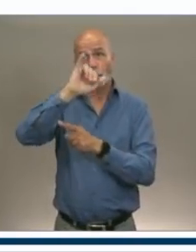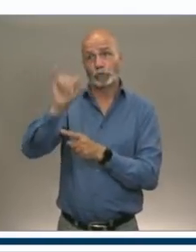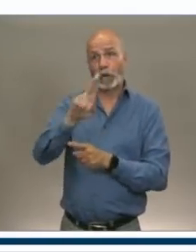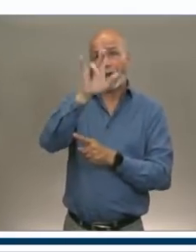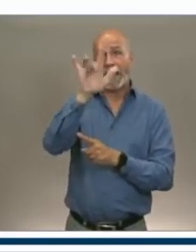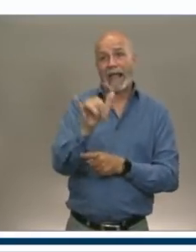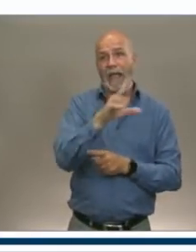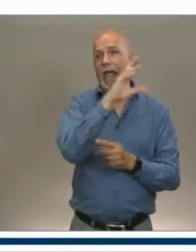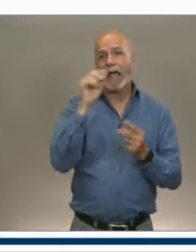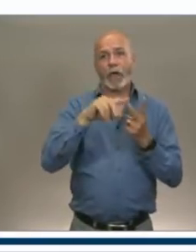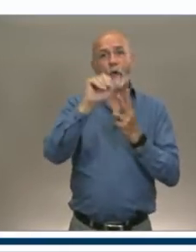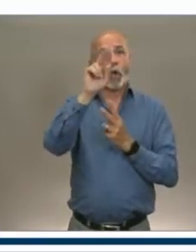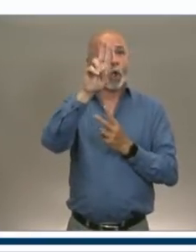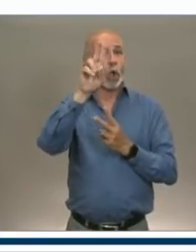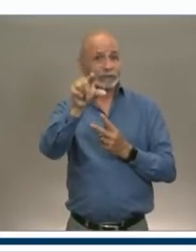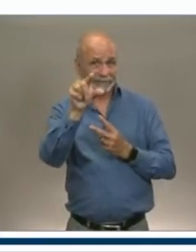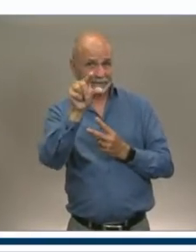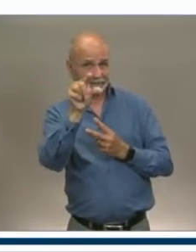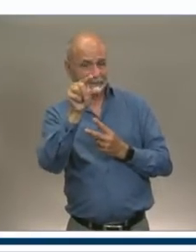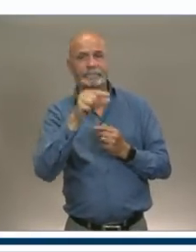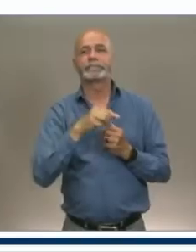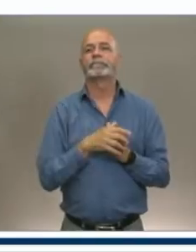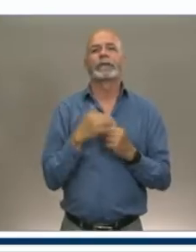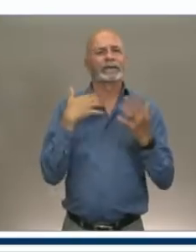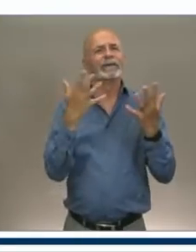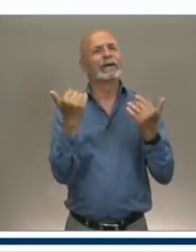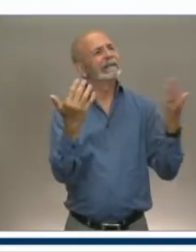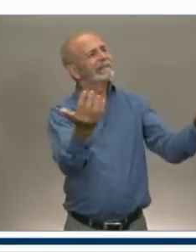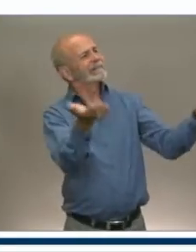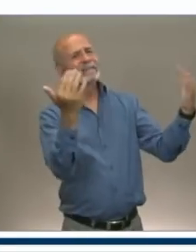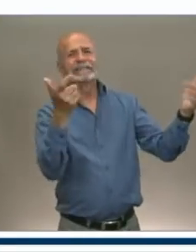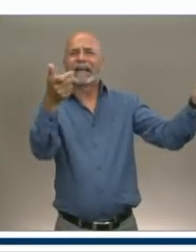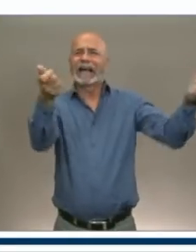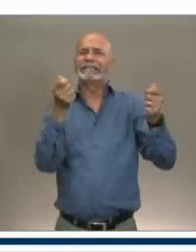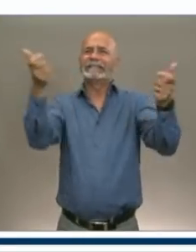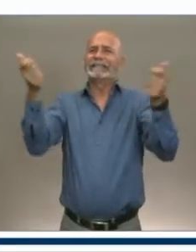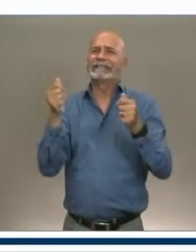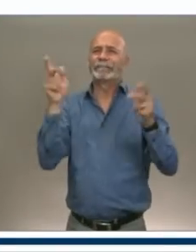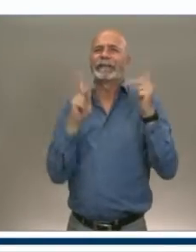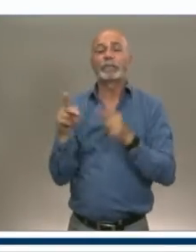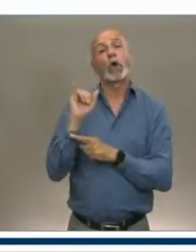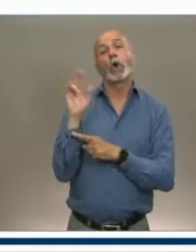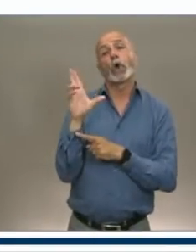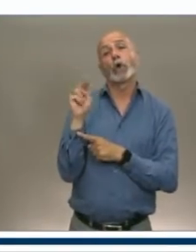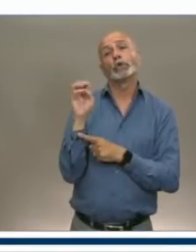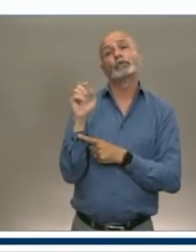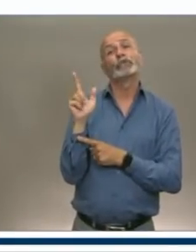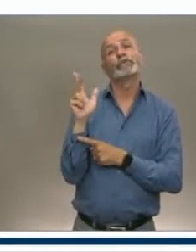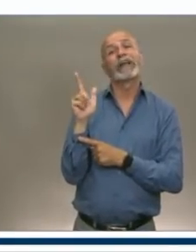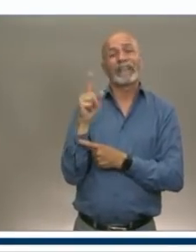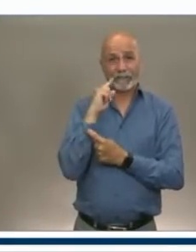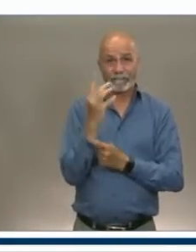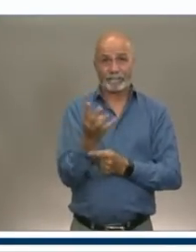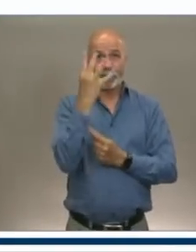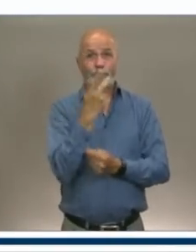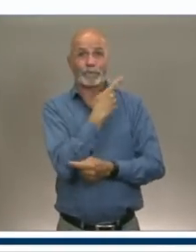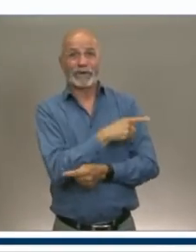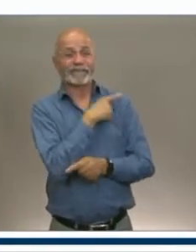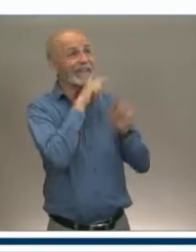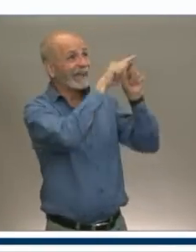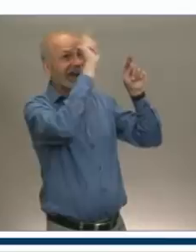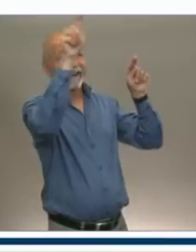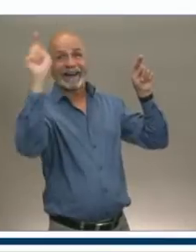Nova Scotia will be welcoming Atlantic Canadians on June 23rd. And Nova Scotia will be ready to welcome visitors